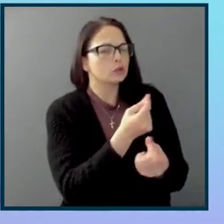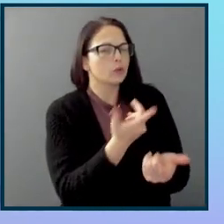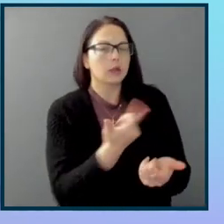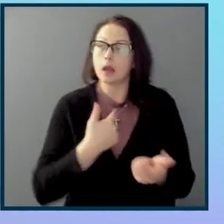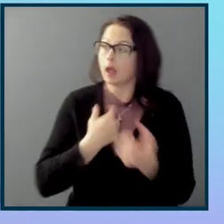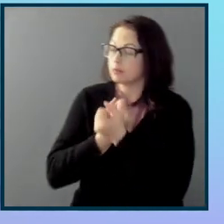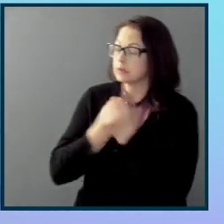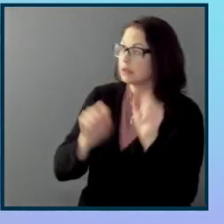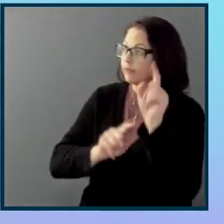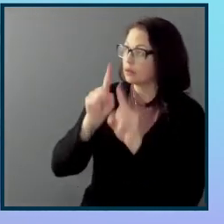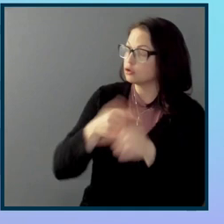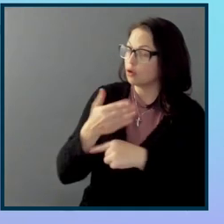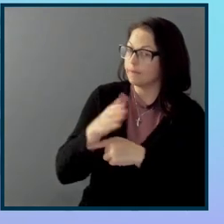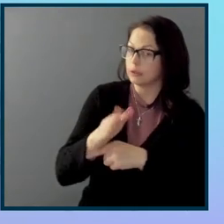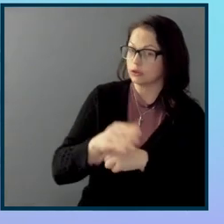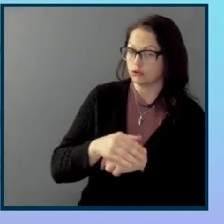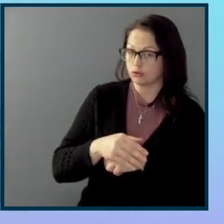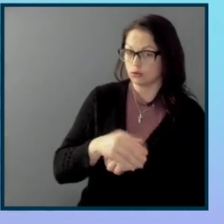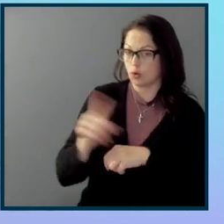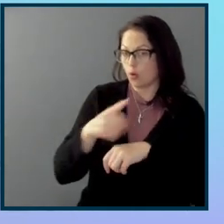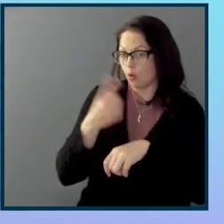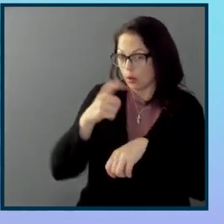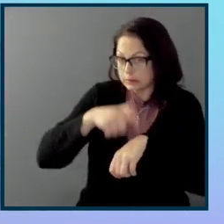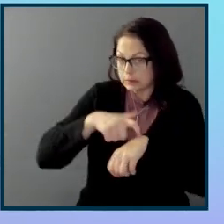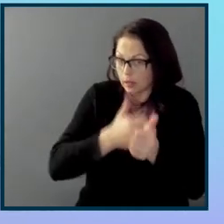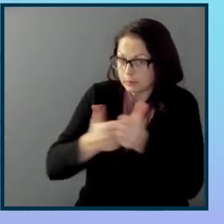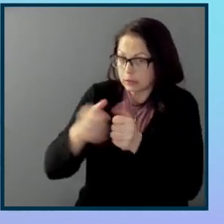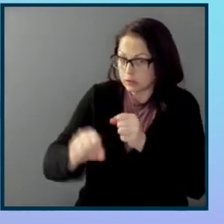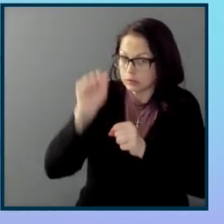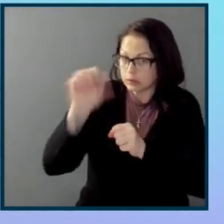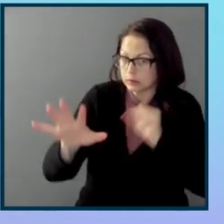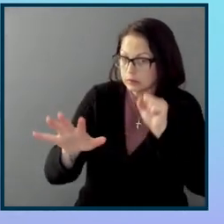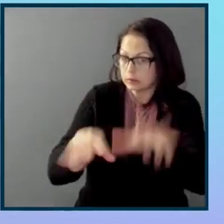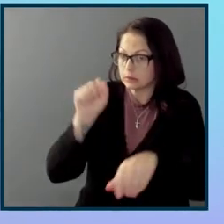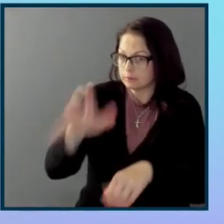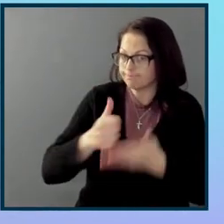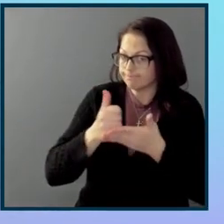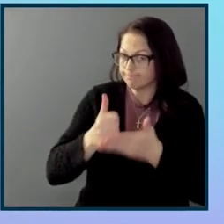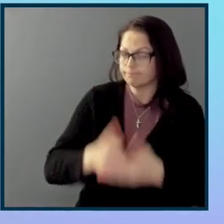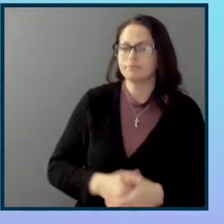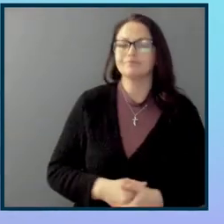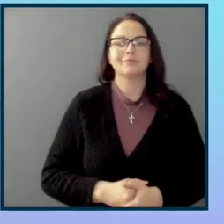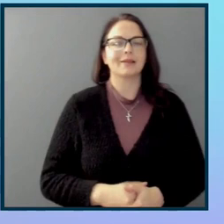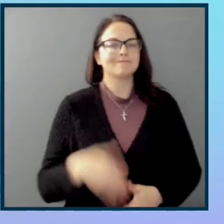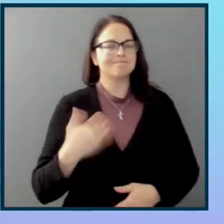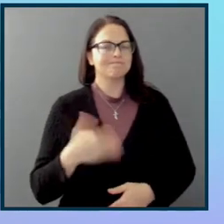One starfish at a time, make that little difference. Awesome. Thank you, Preeti.